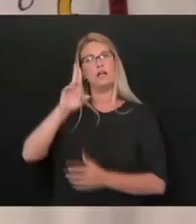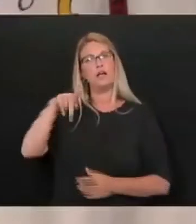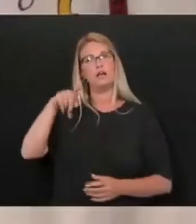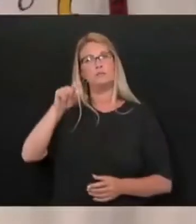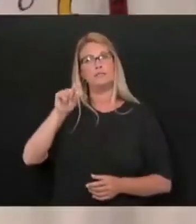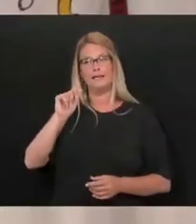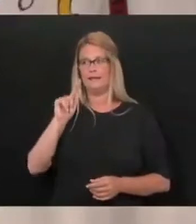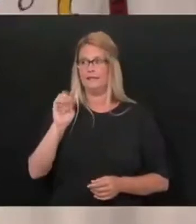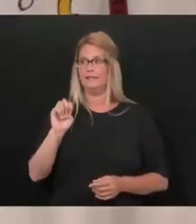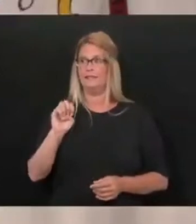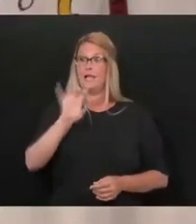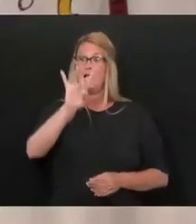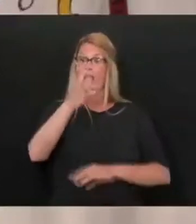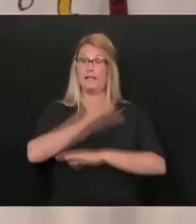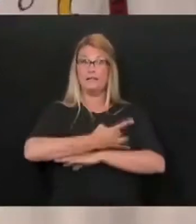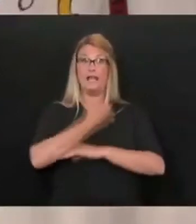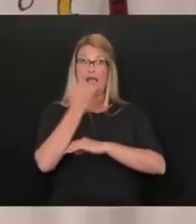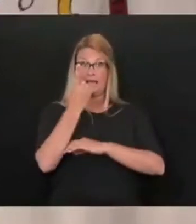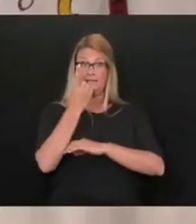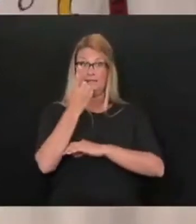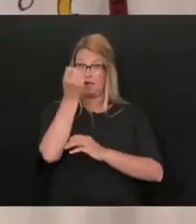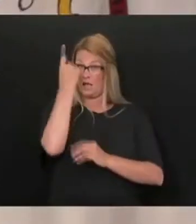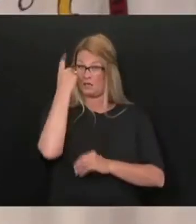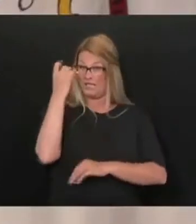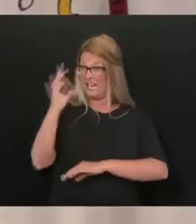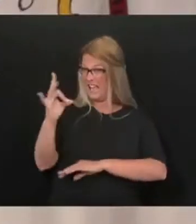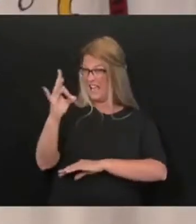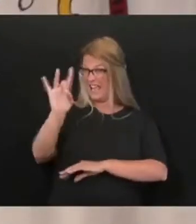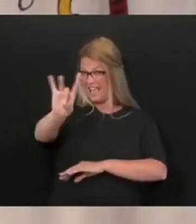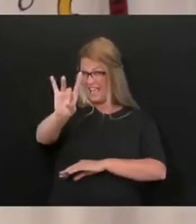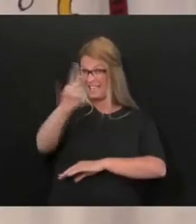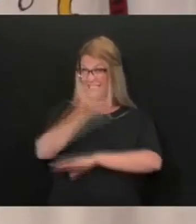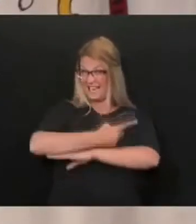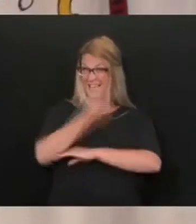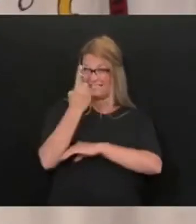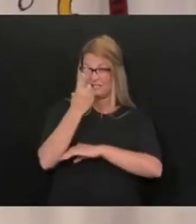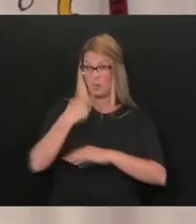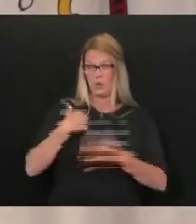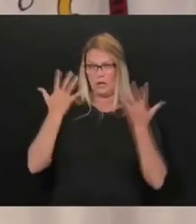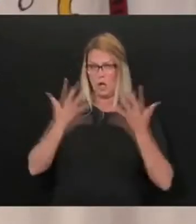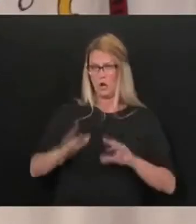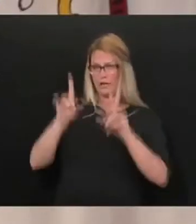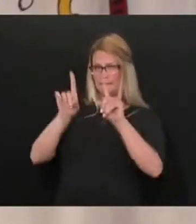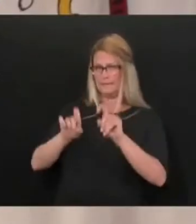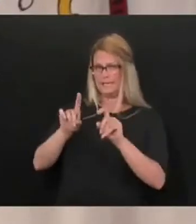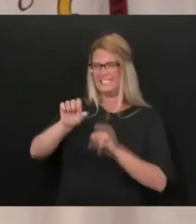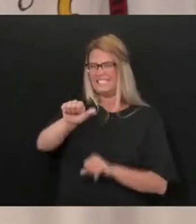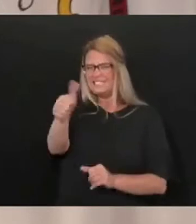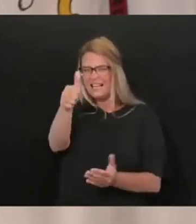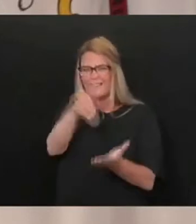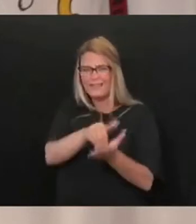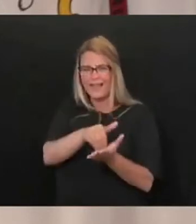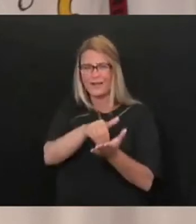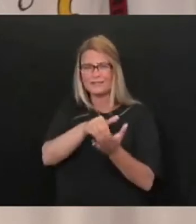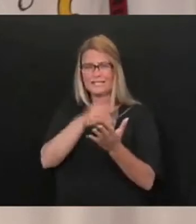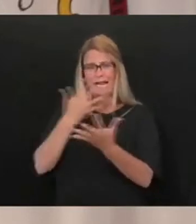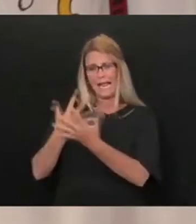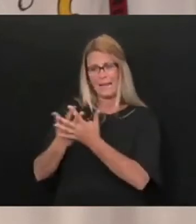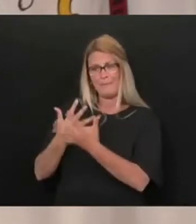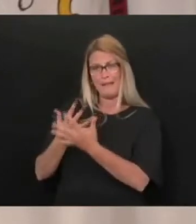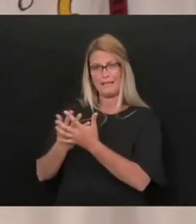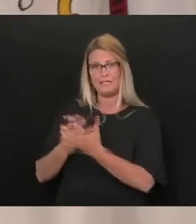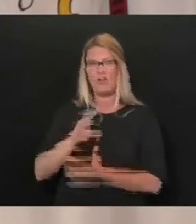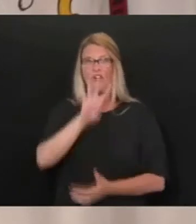Imagine this. Eight days. In eight days, we have tested 10,000 inmates and 4,000